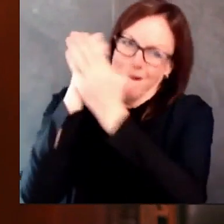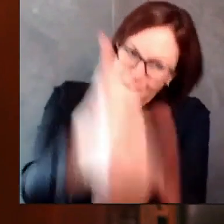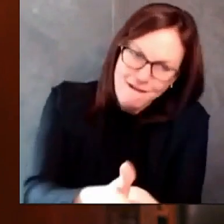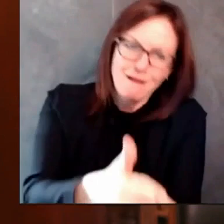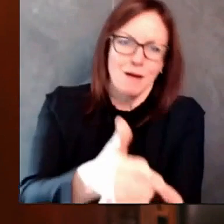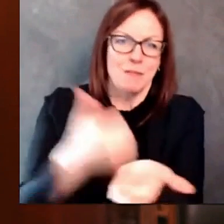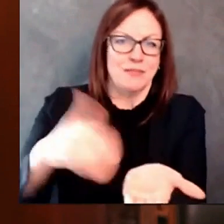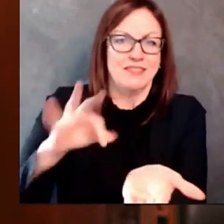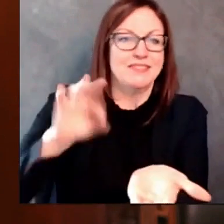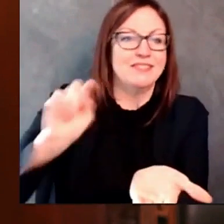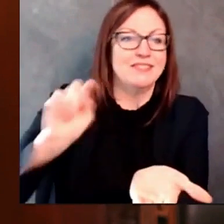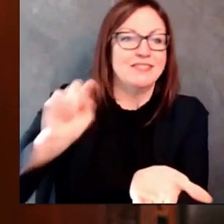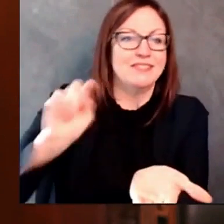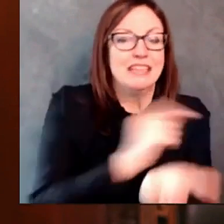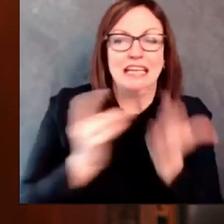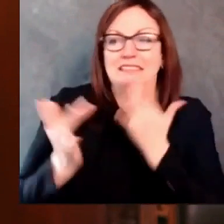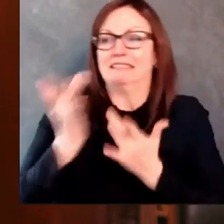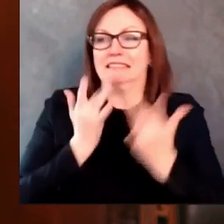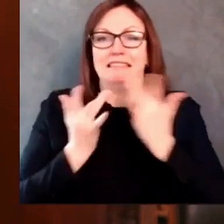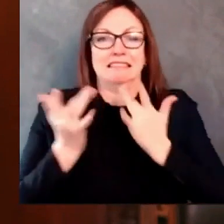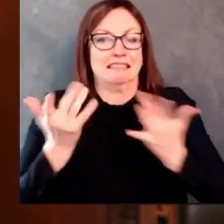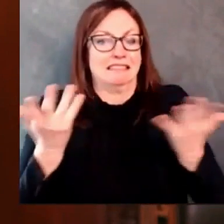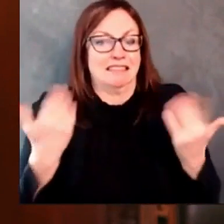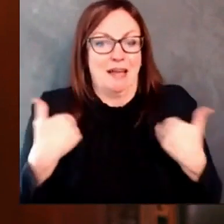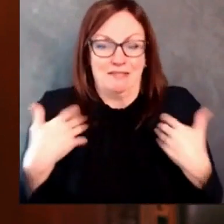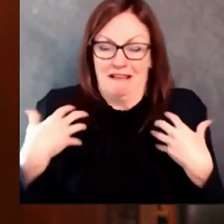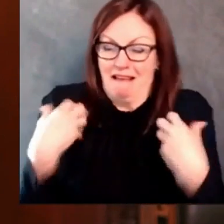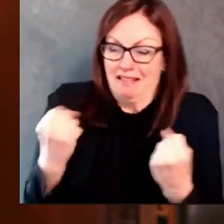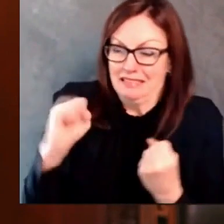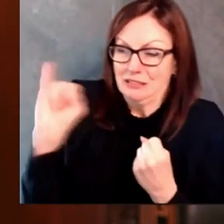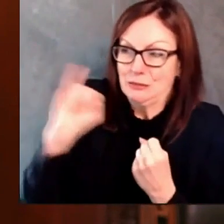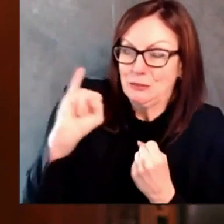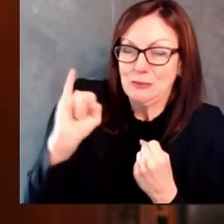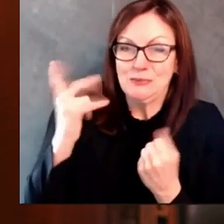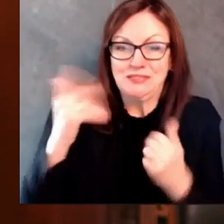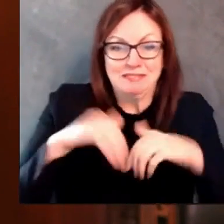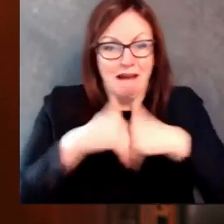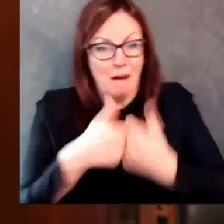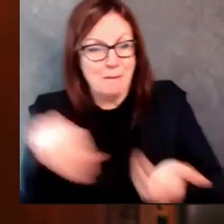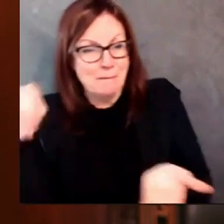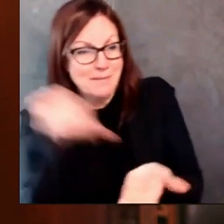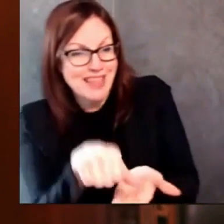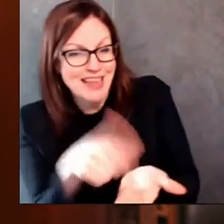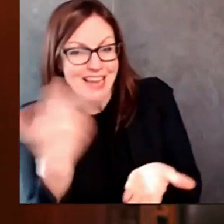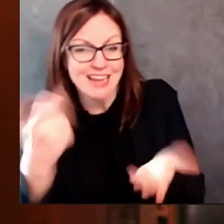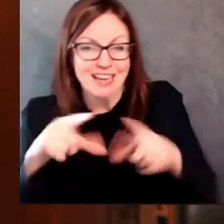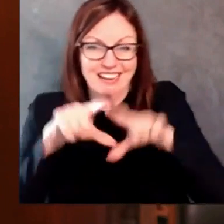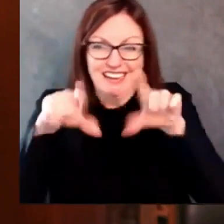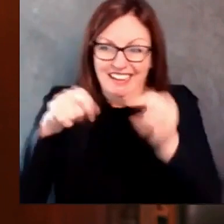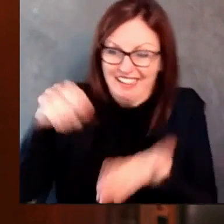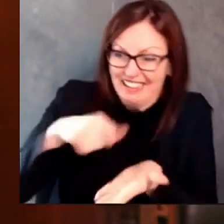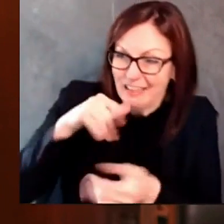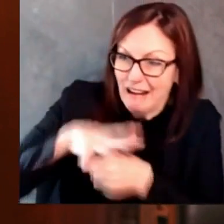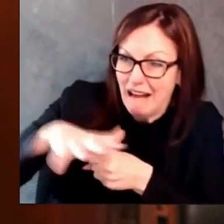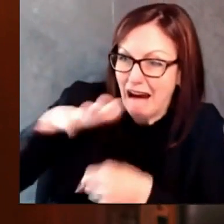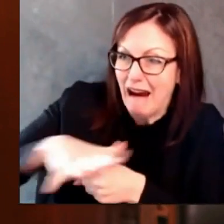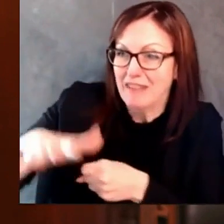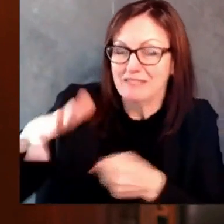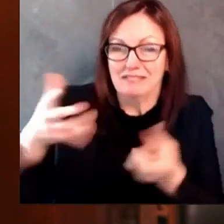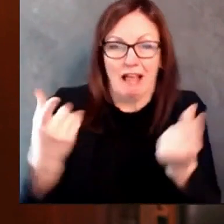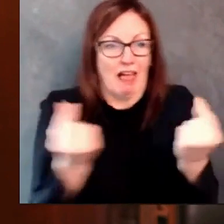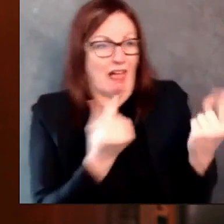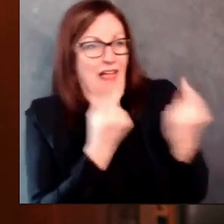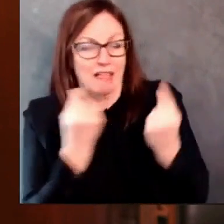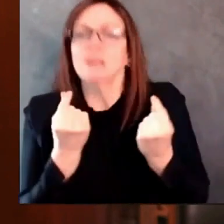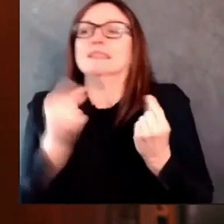As Wisconsin continues to be a national hotspot for COVID-19 cases, our hospitals and healthcare workforce are being